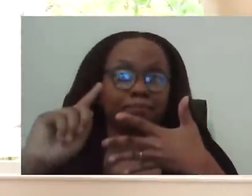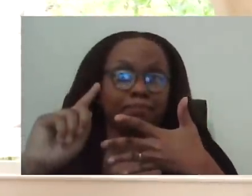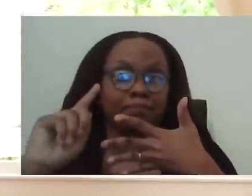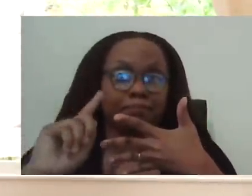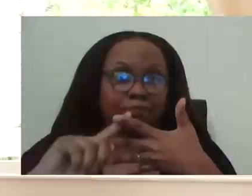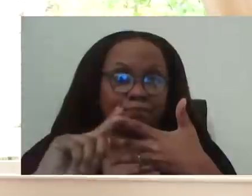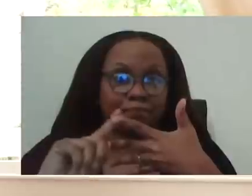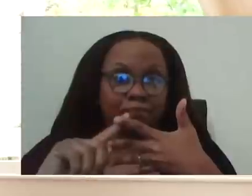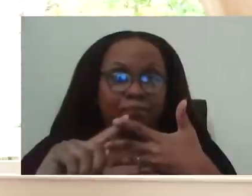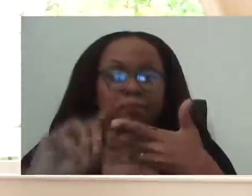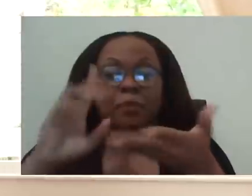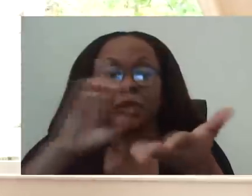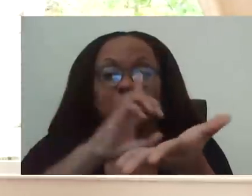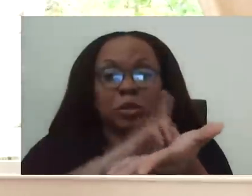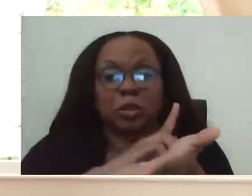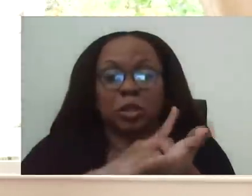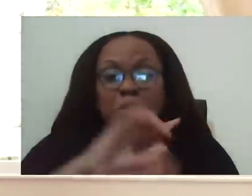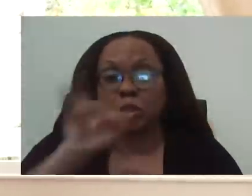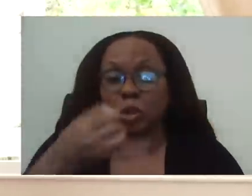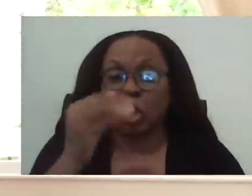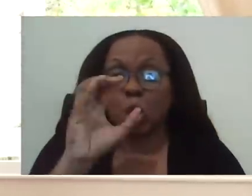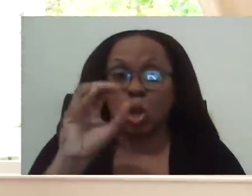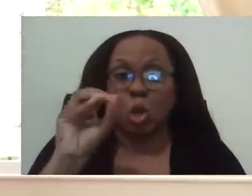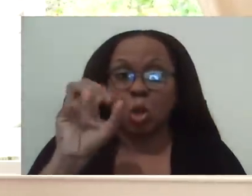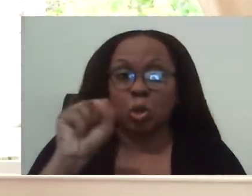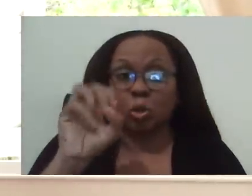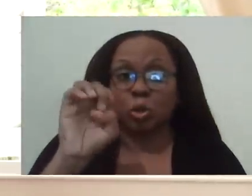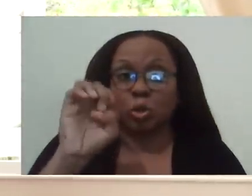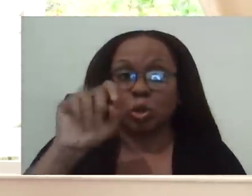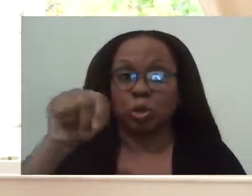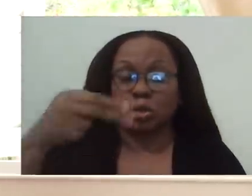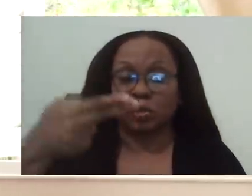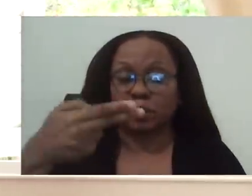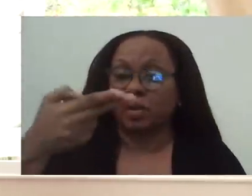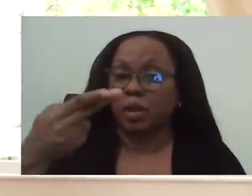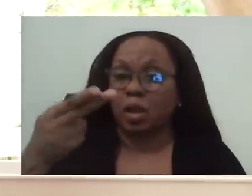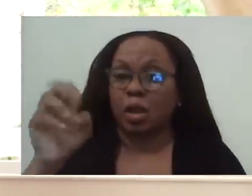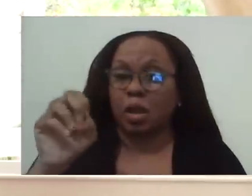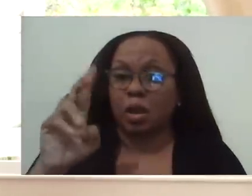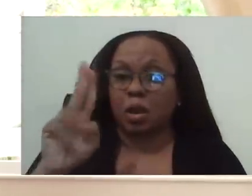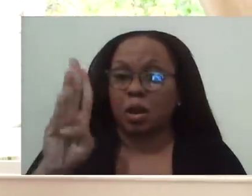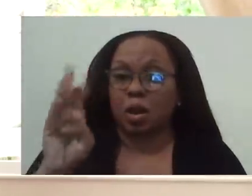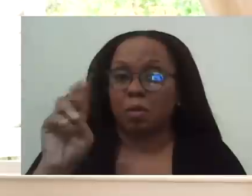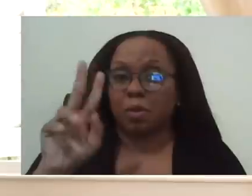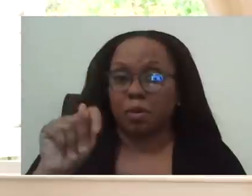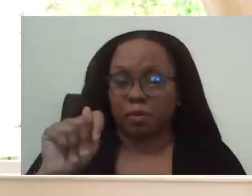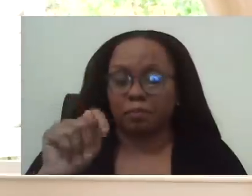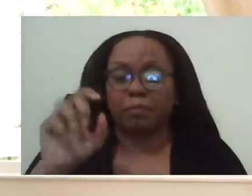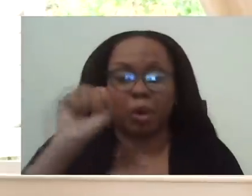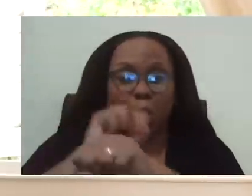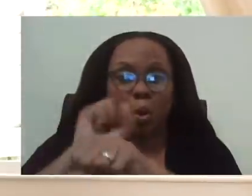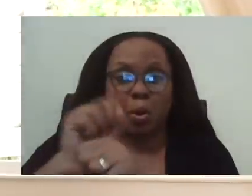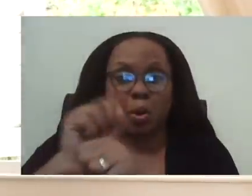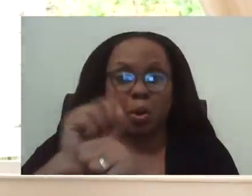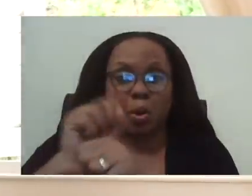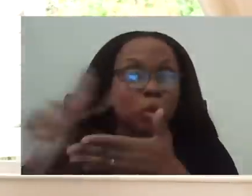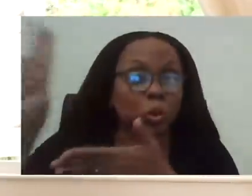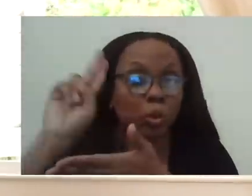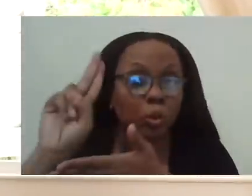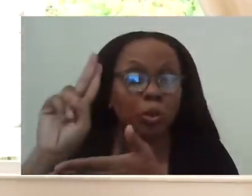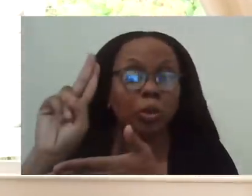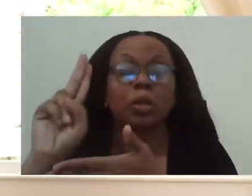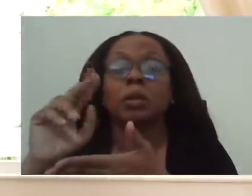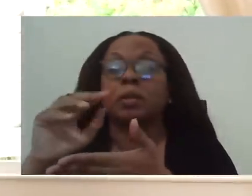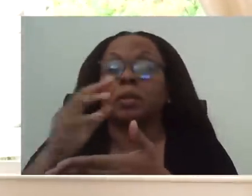Herbert, a consultant family physician and part-time lecturer in family medicine at UE. Uh, you're also a member